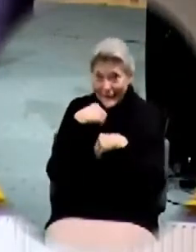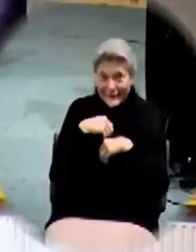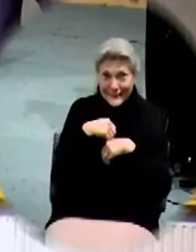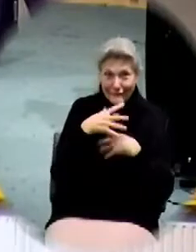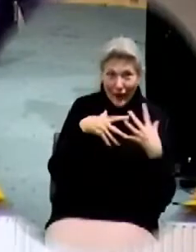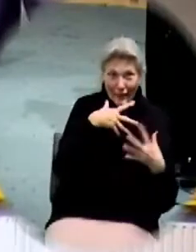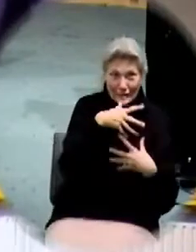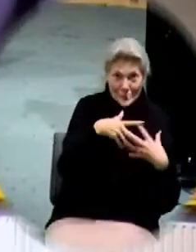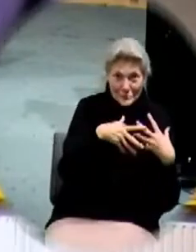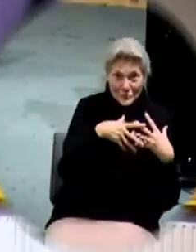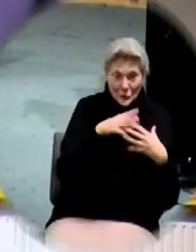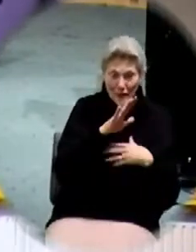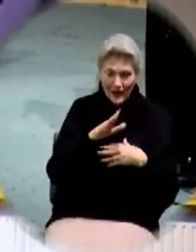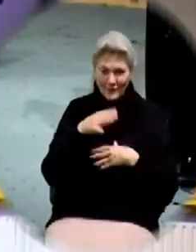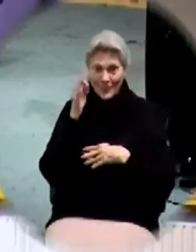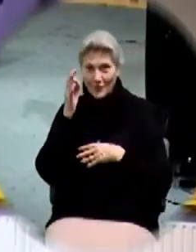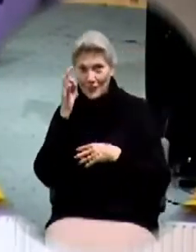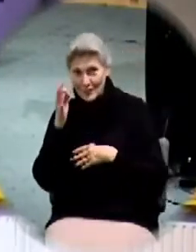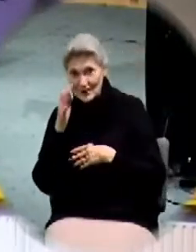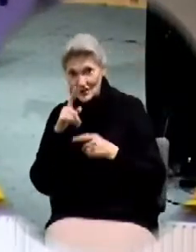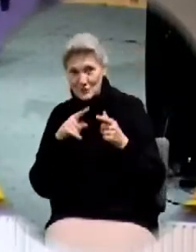So we never preach about gluttony.